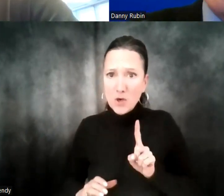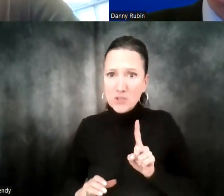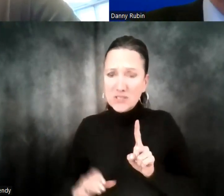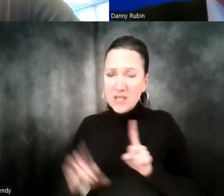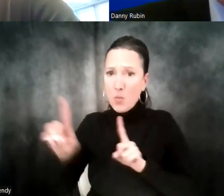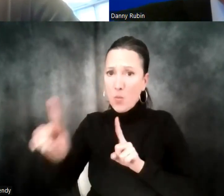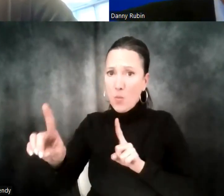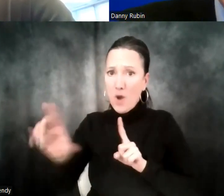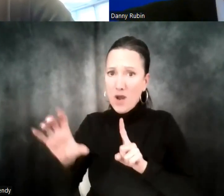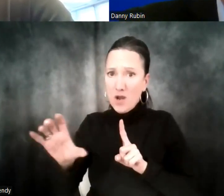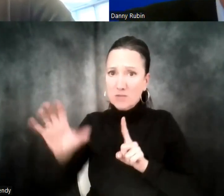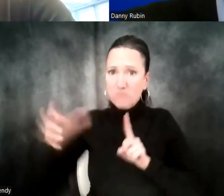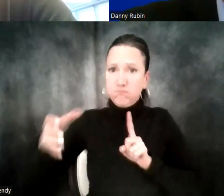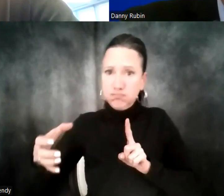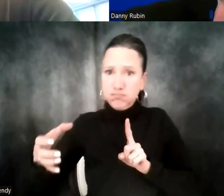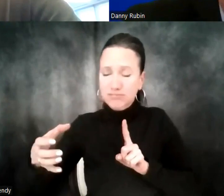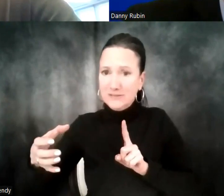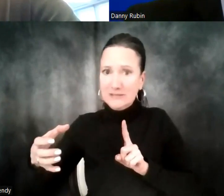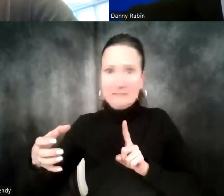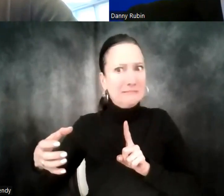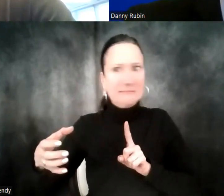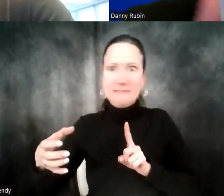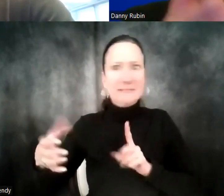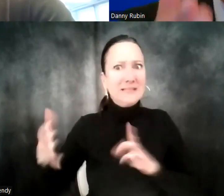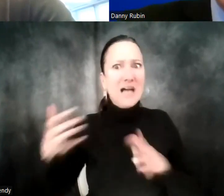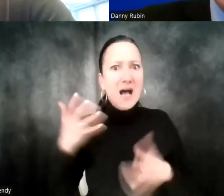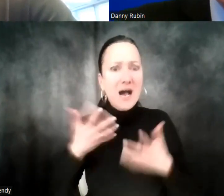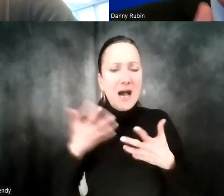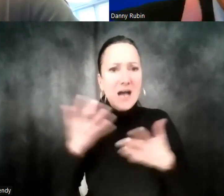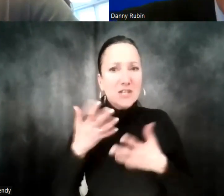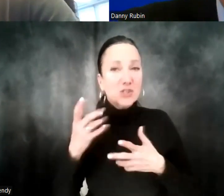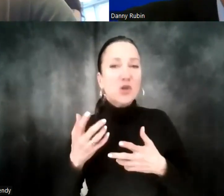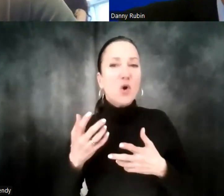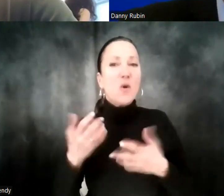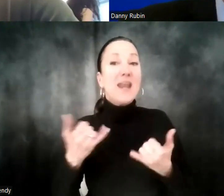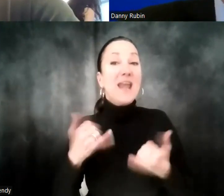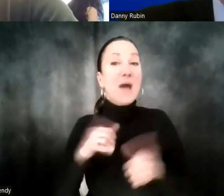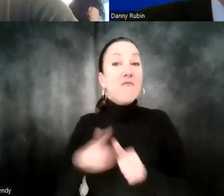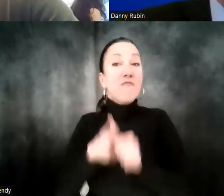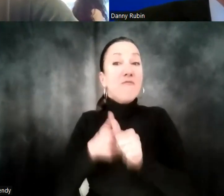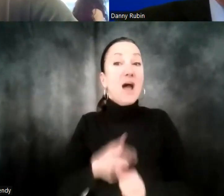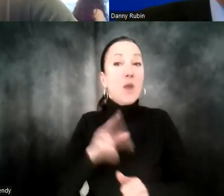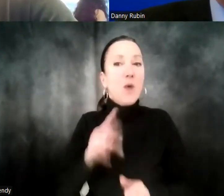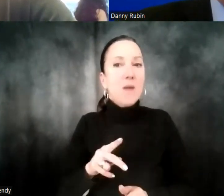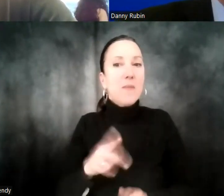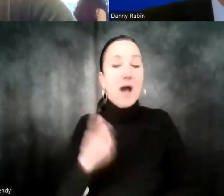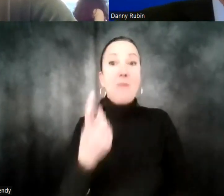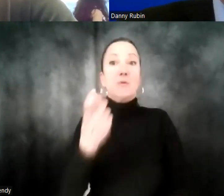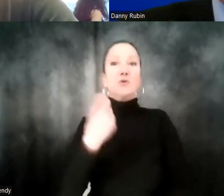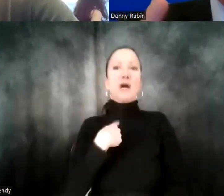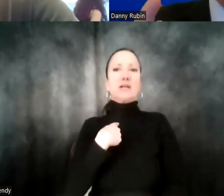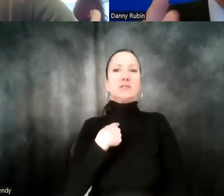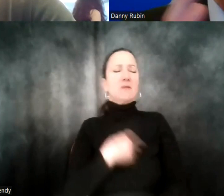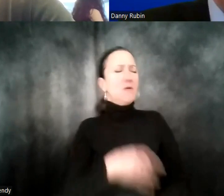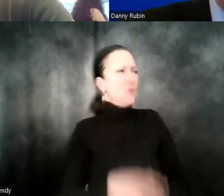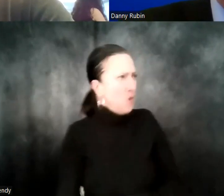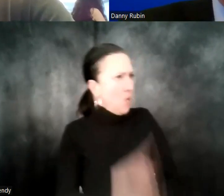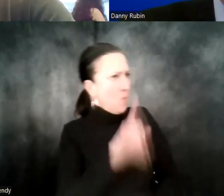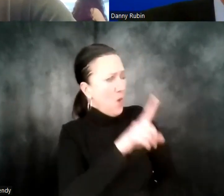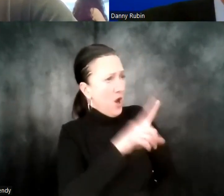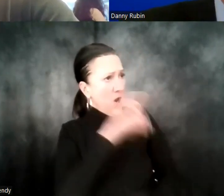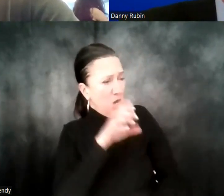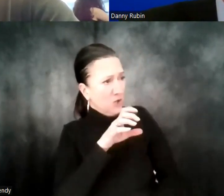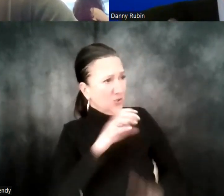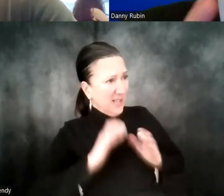I'm going to ask you more about that topic so I can understand it further. So 100 clients, does